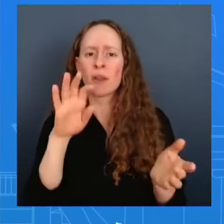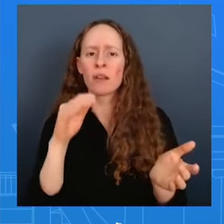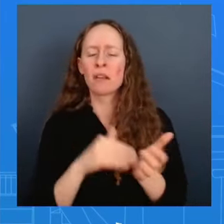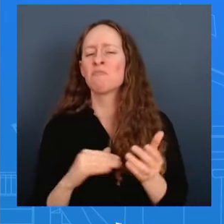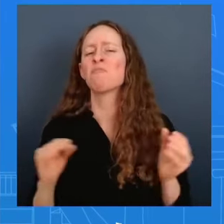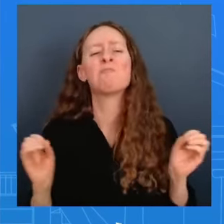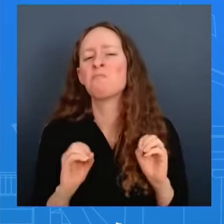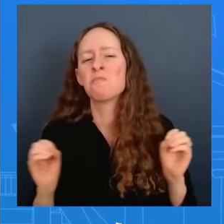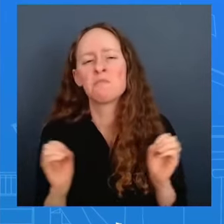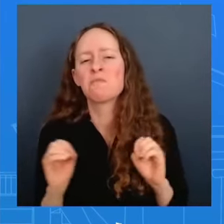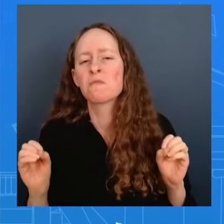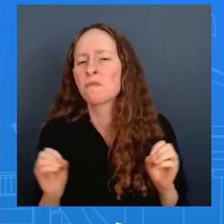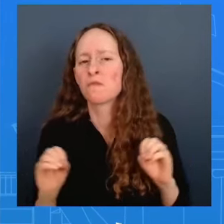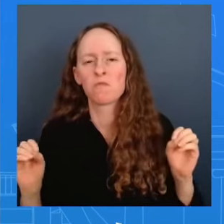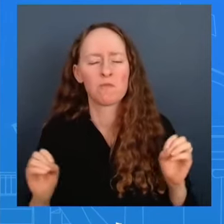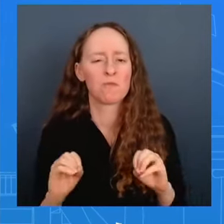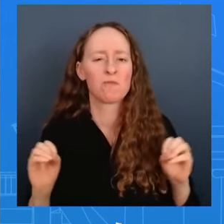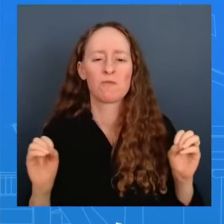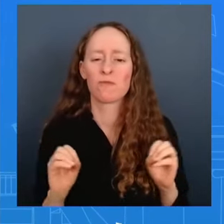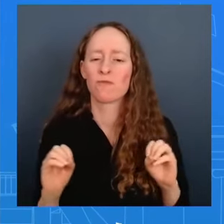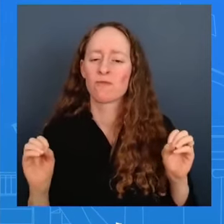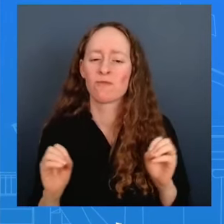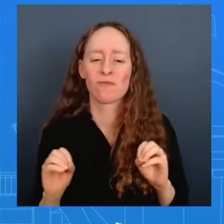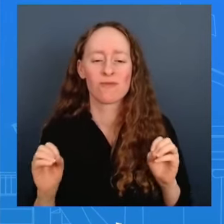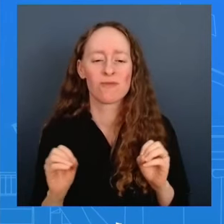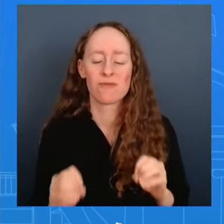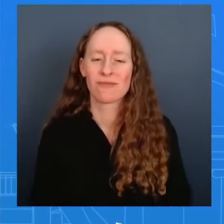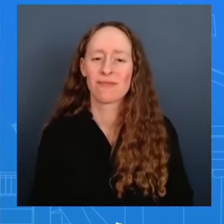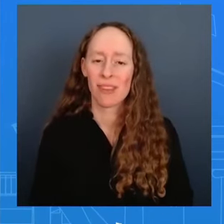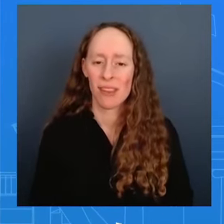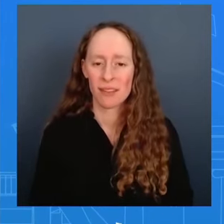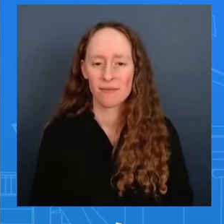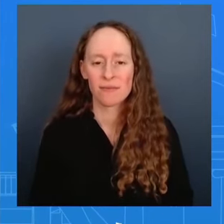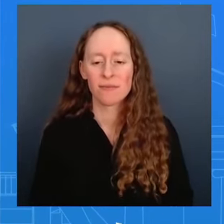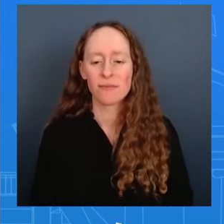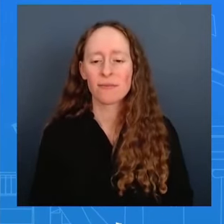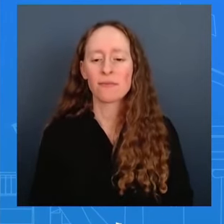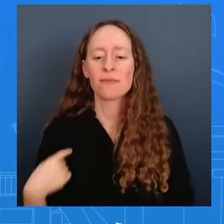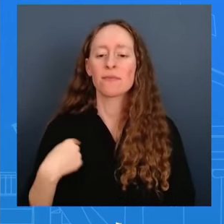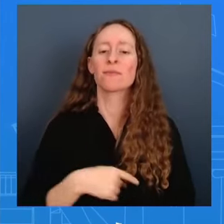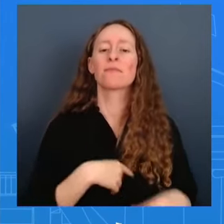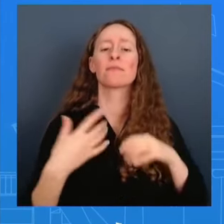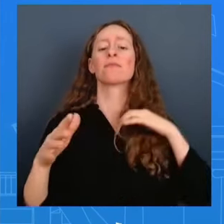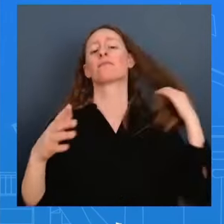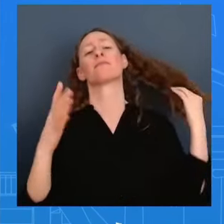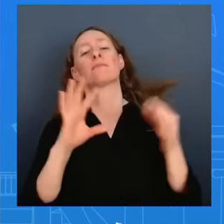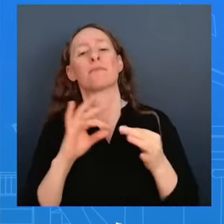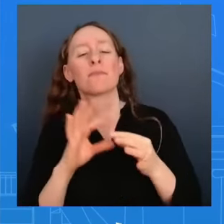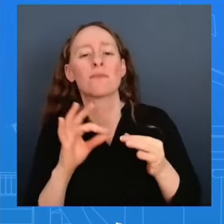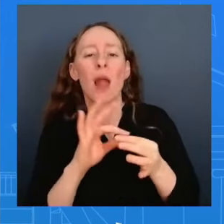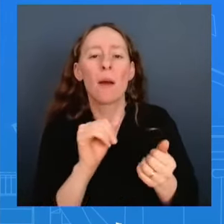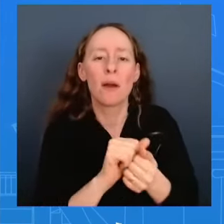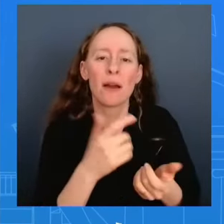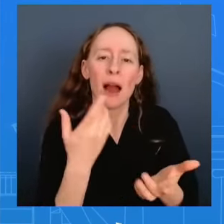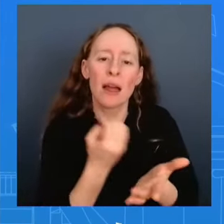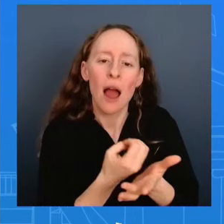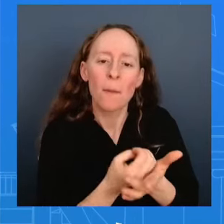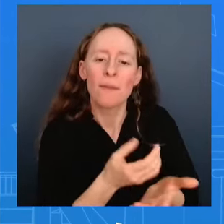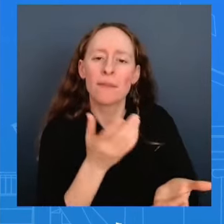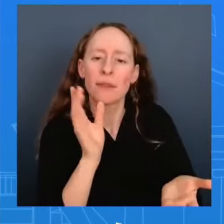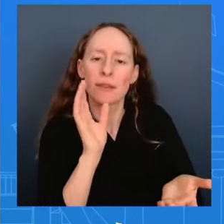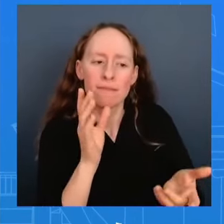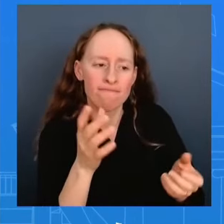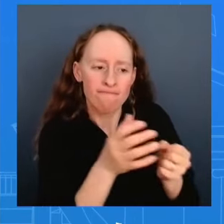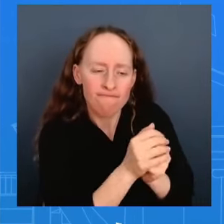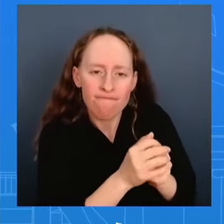on this as we talk about the economy as we talk about making sure uh that we are building an economy from the bottom up middle out we want this uh to